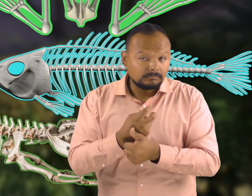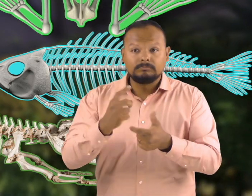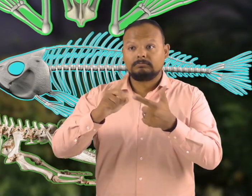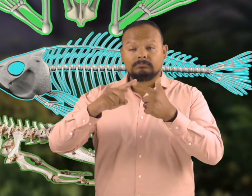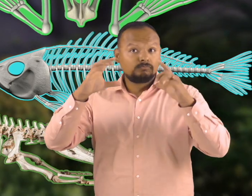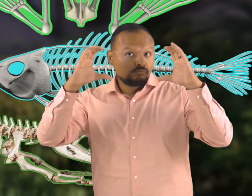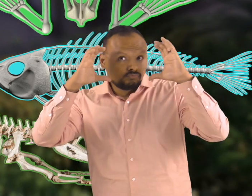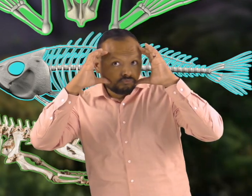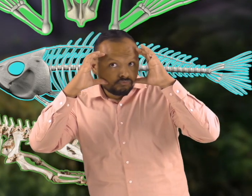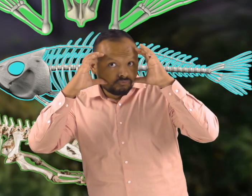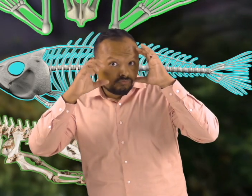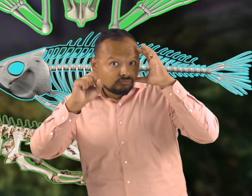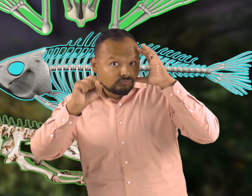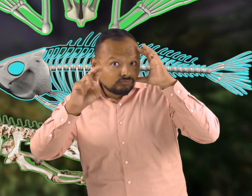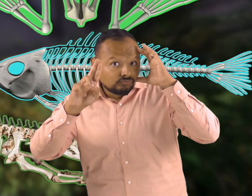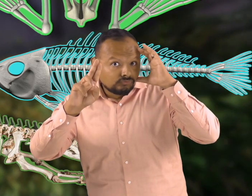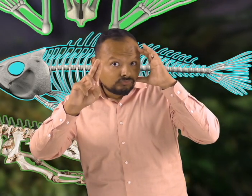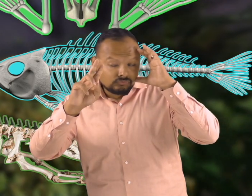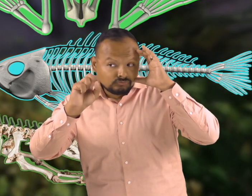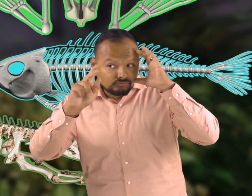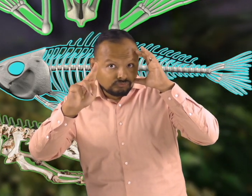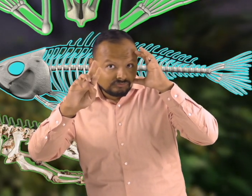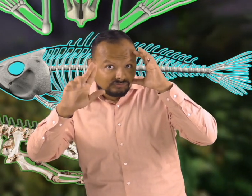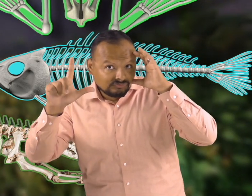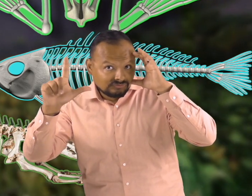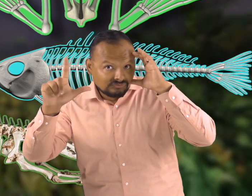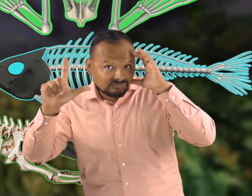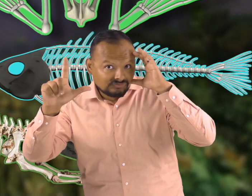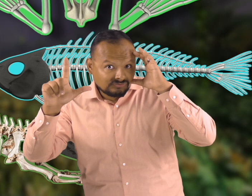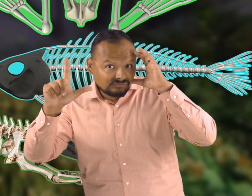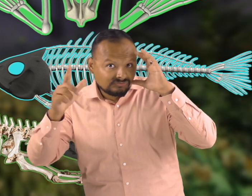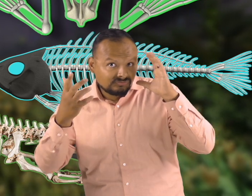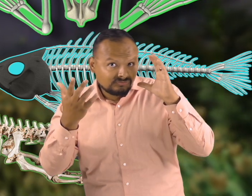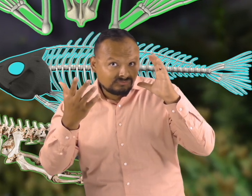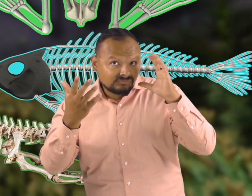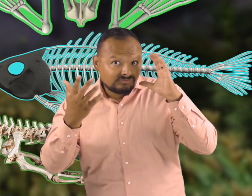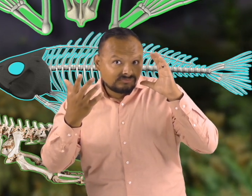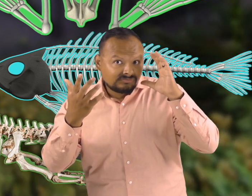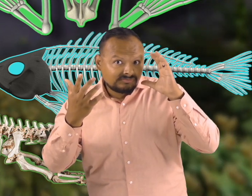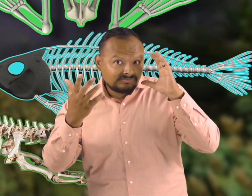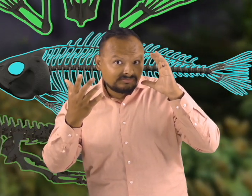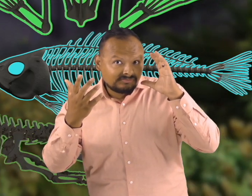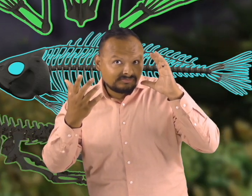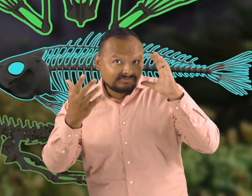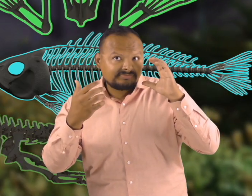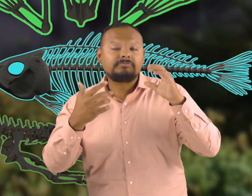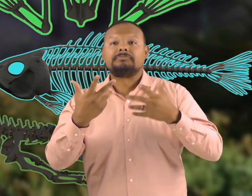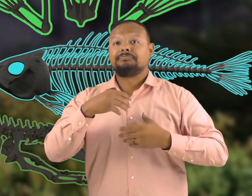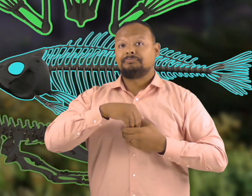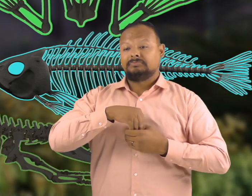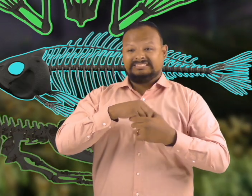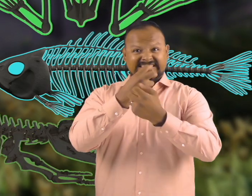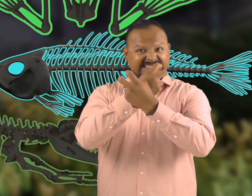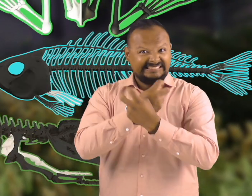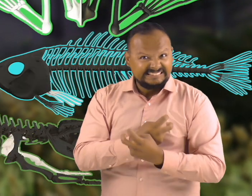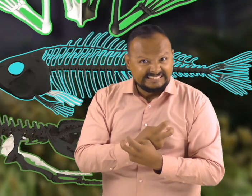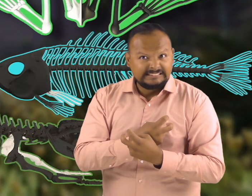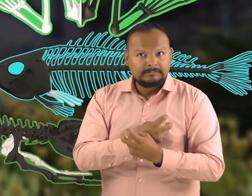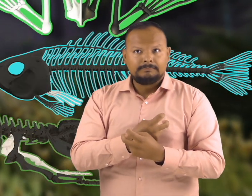characteristics are Backbone Skull Endoskeleton